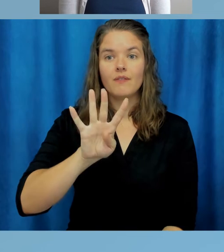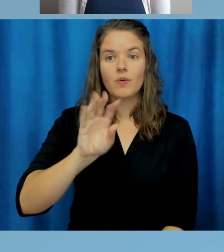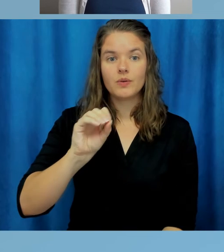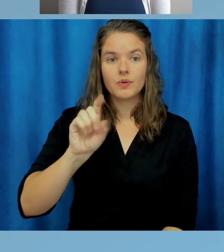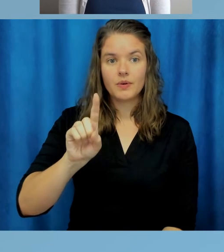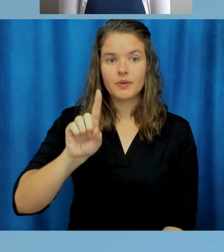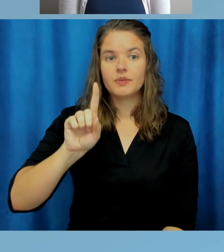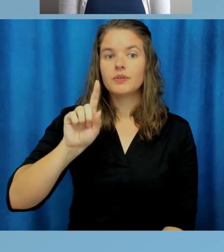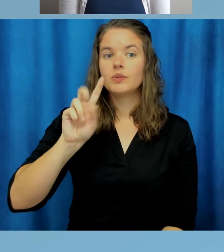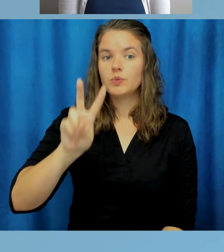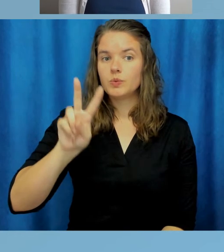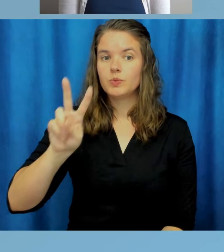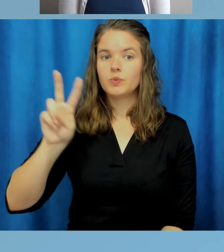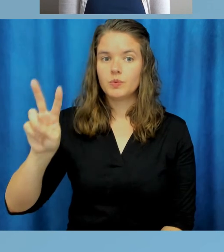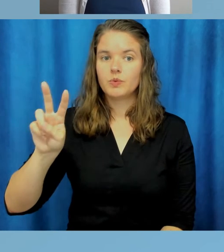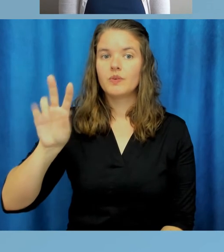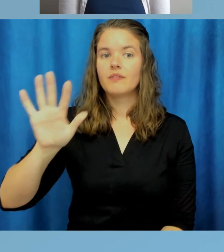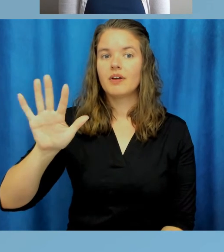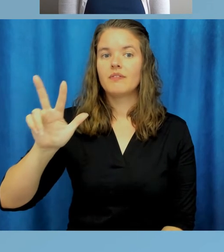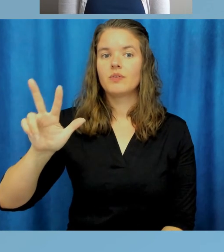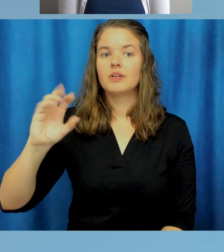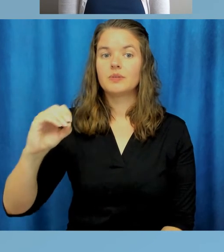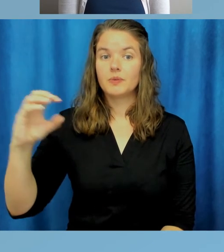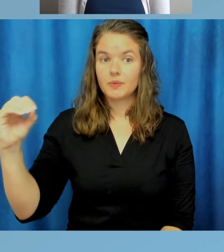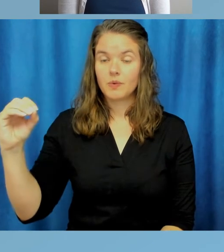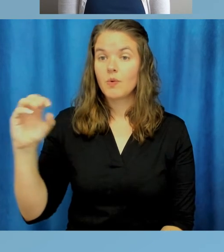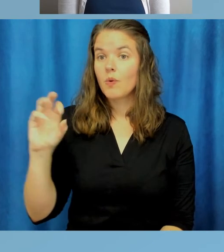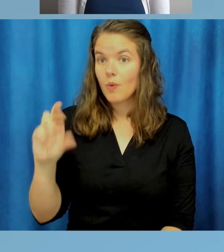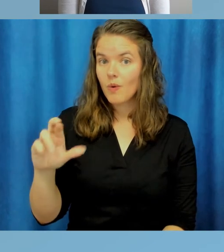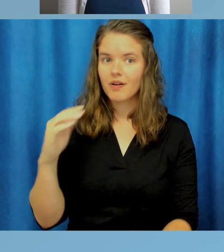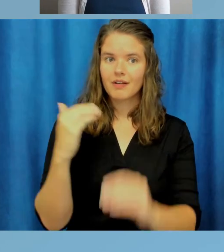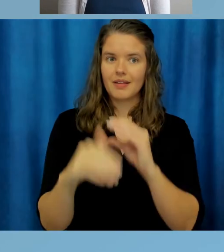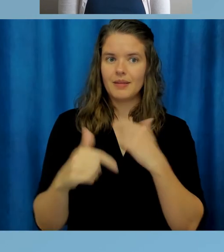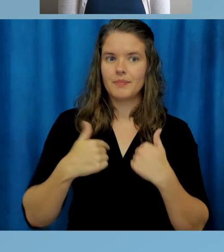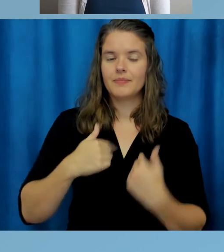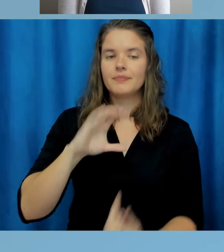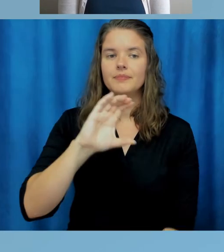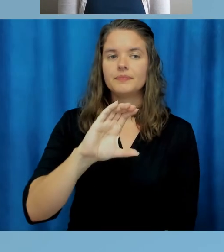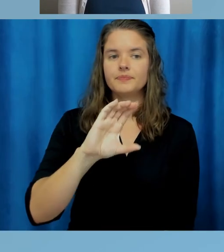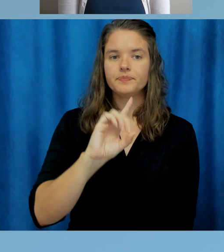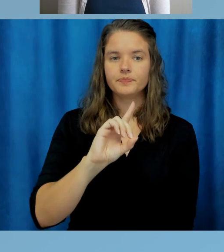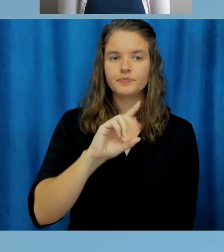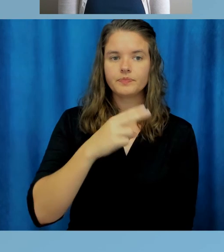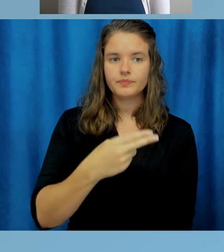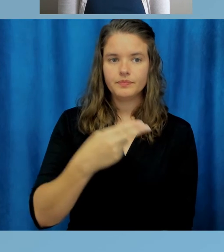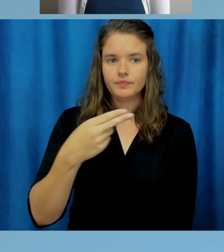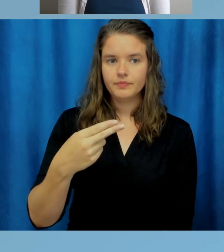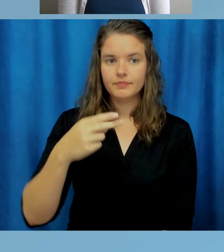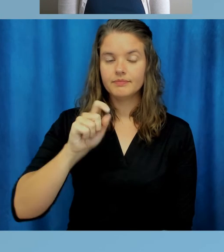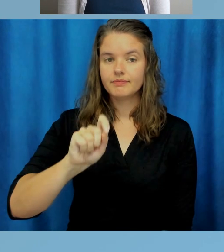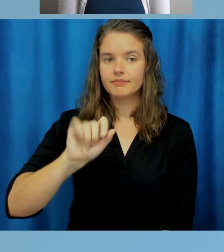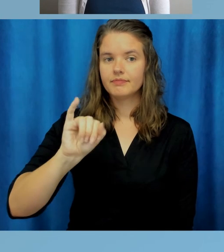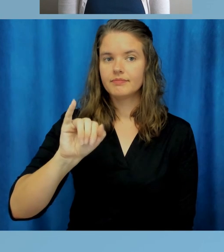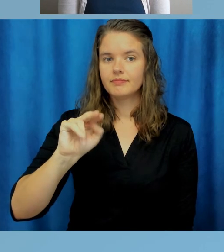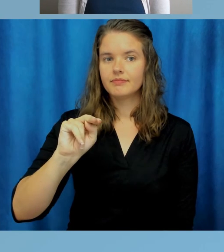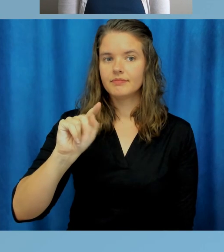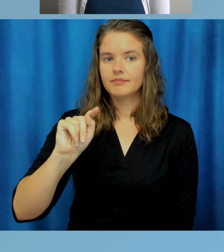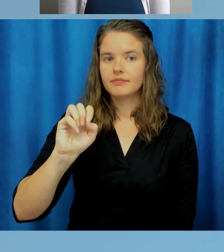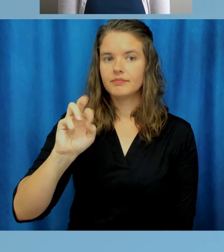call me at 401-222-5300 or email me at cdhh